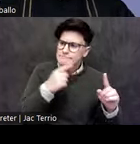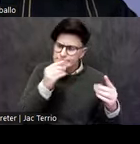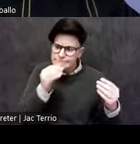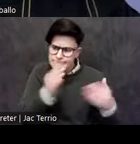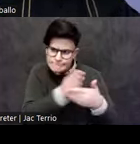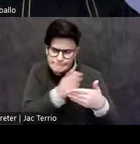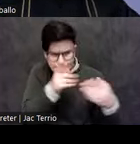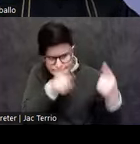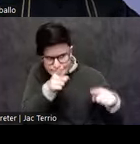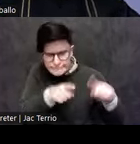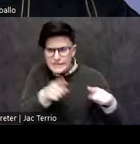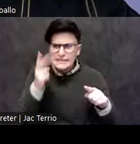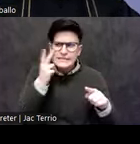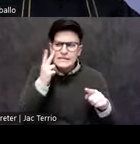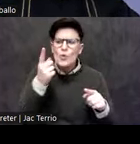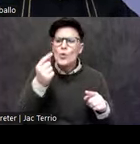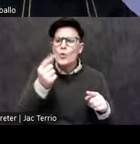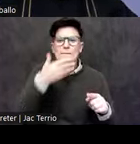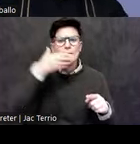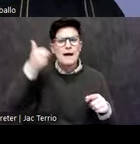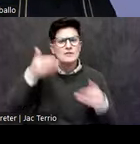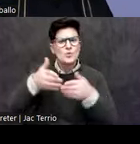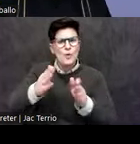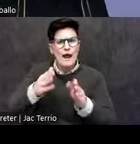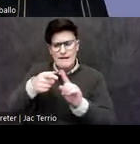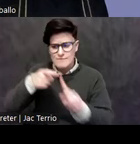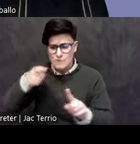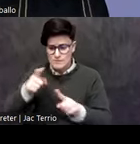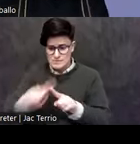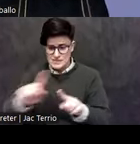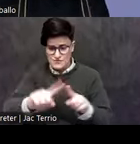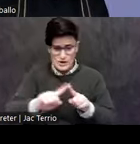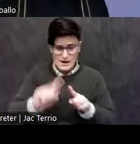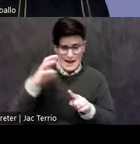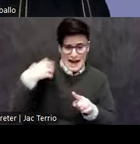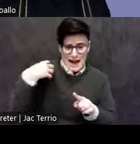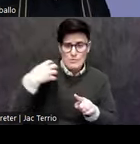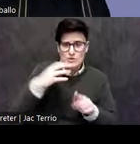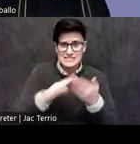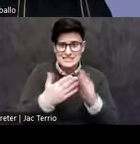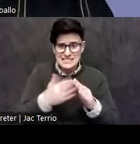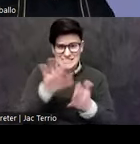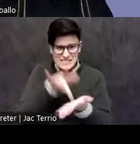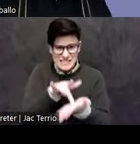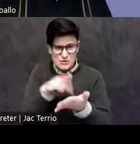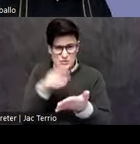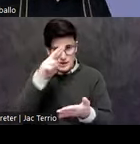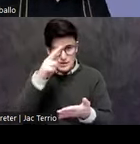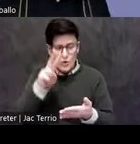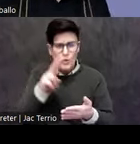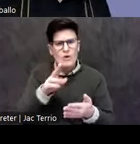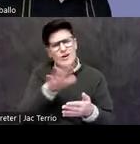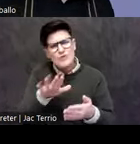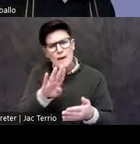routes from different capital cities of central Mexico, mostly located in the basin of Mexico around